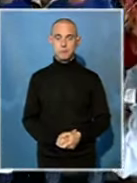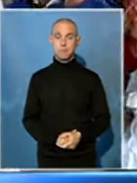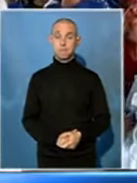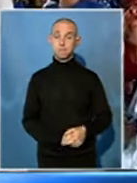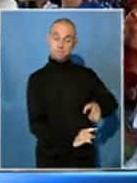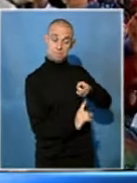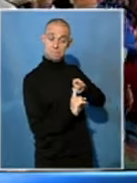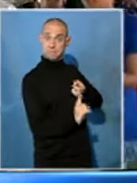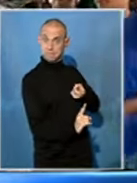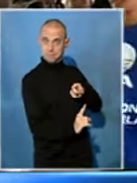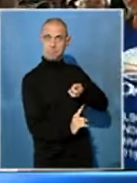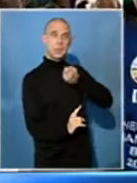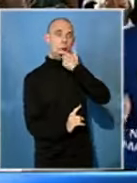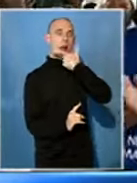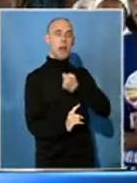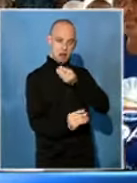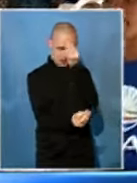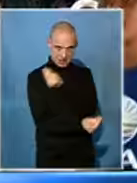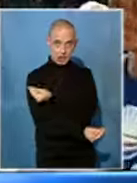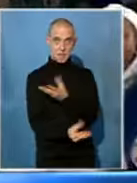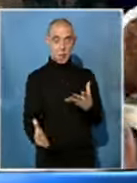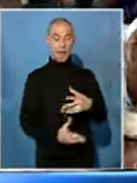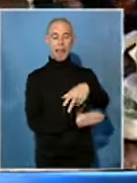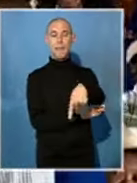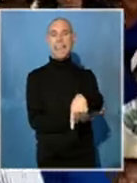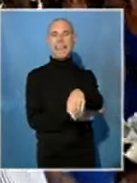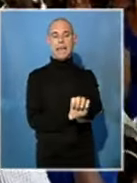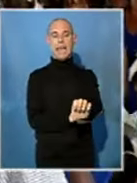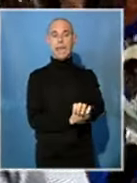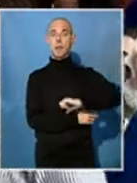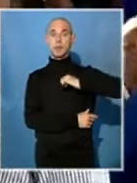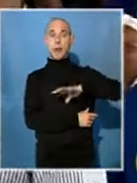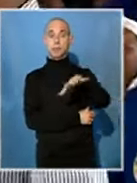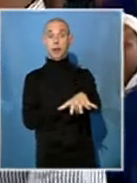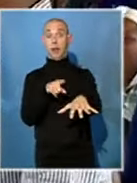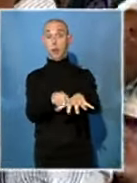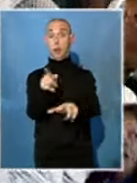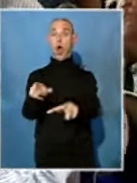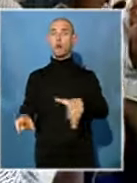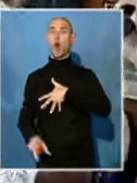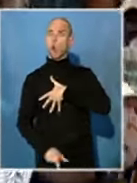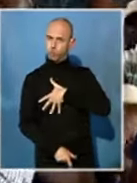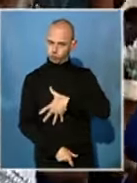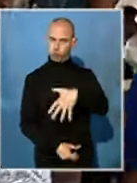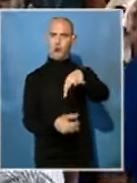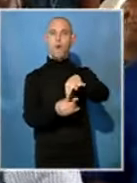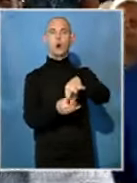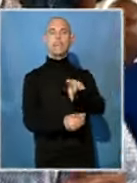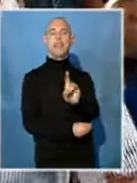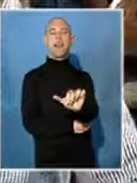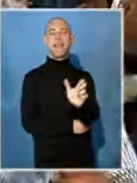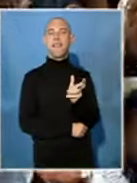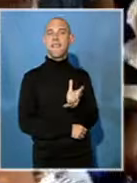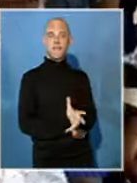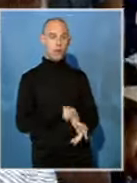Musi Maimane says the DA's campaign in Port Elizabeth metro has been well received. The DA leader kicked off his